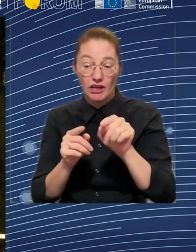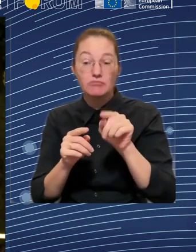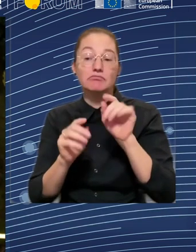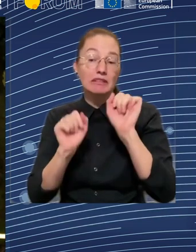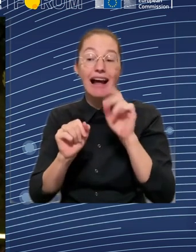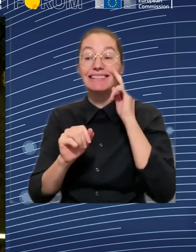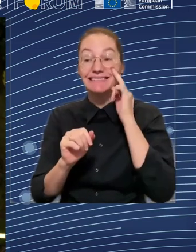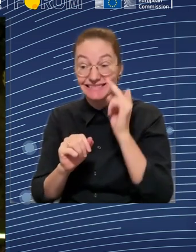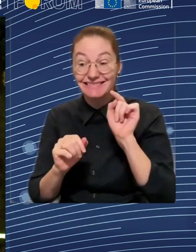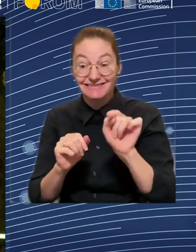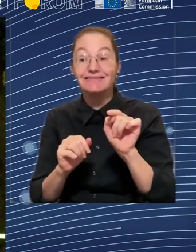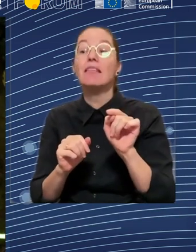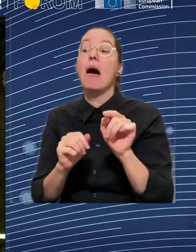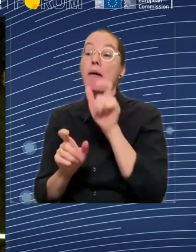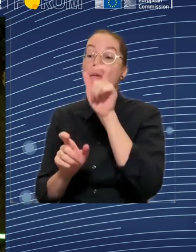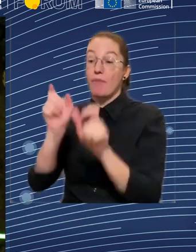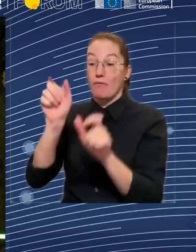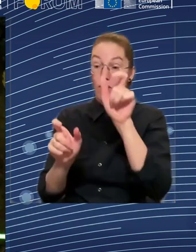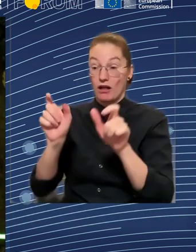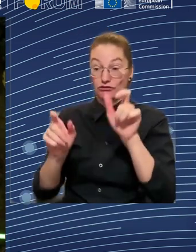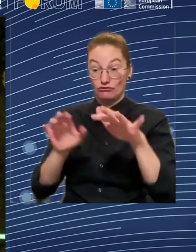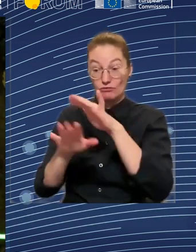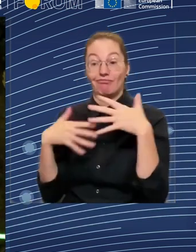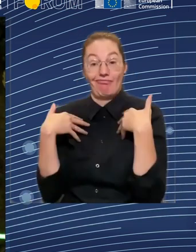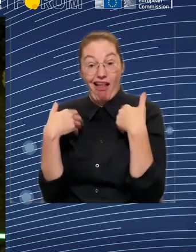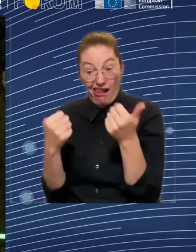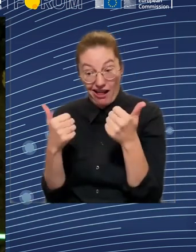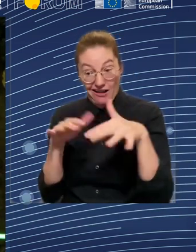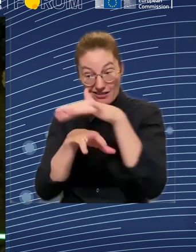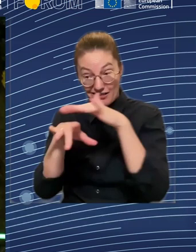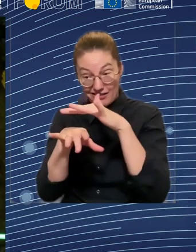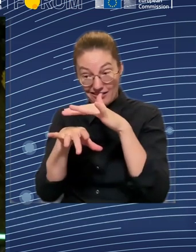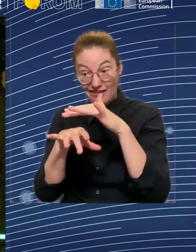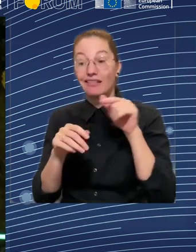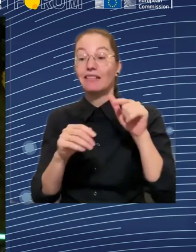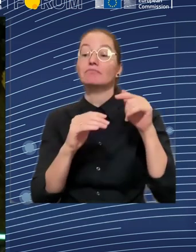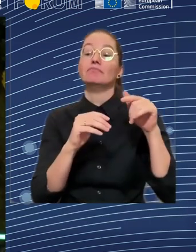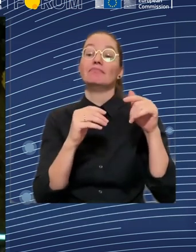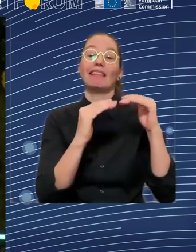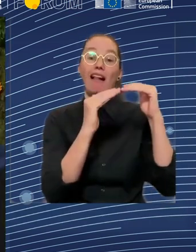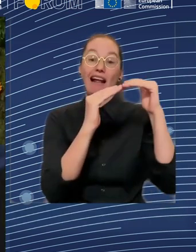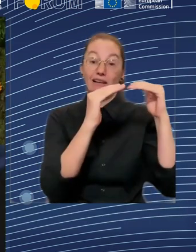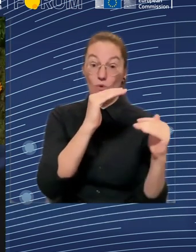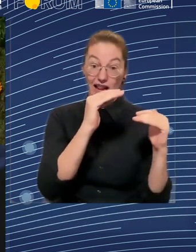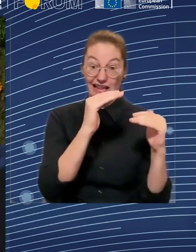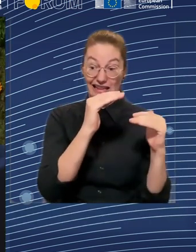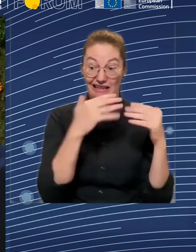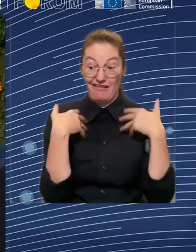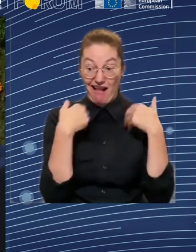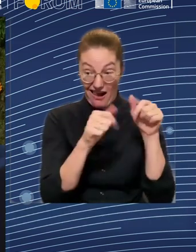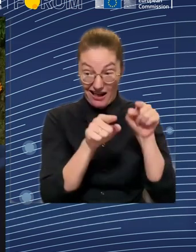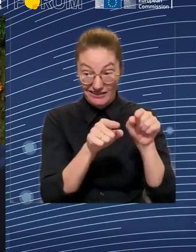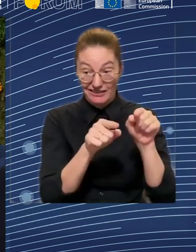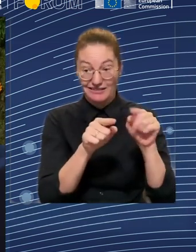only reduces poverty and may reduce income inequalities, it also has health effects. So I think that's quite